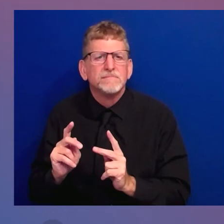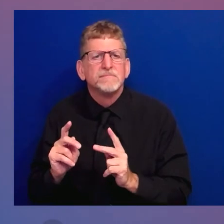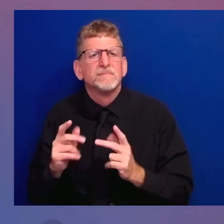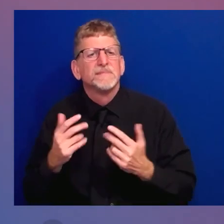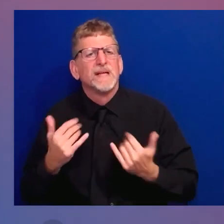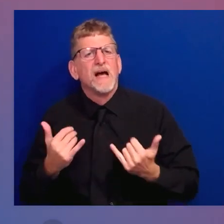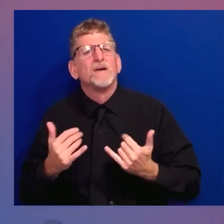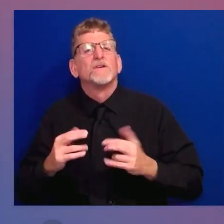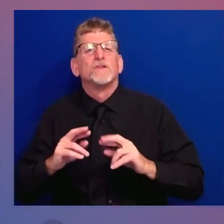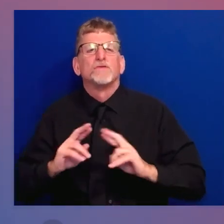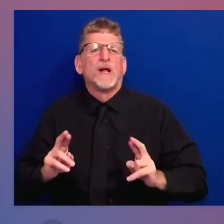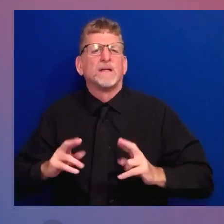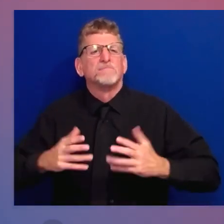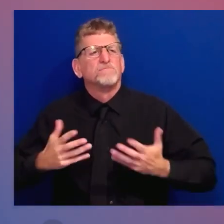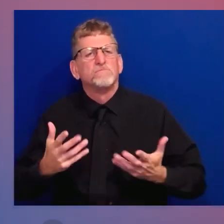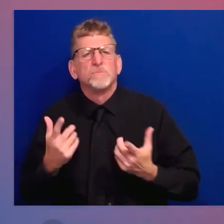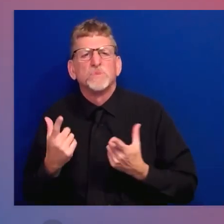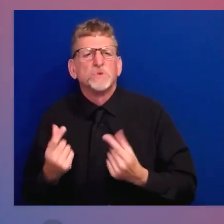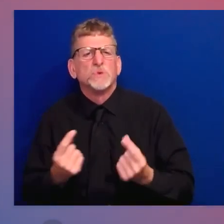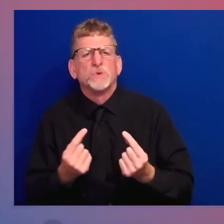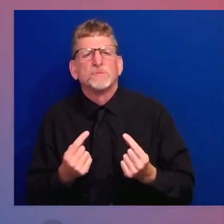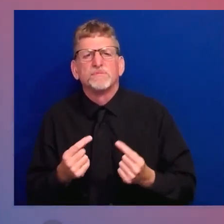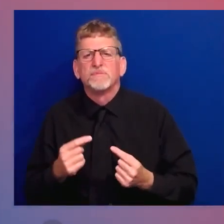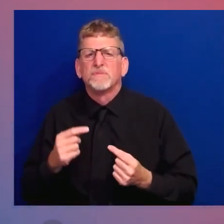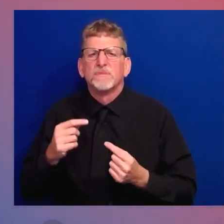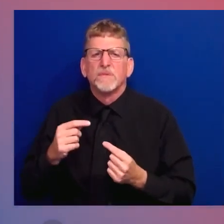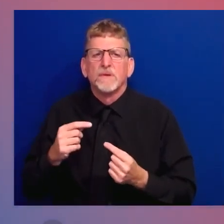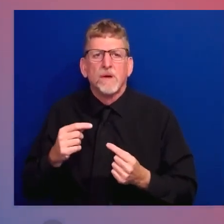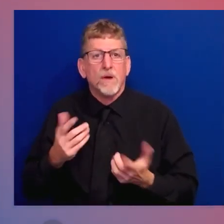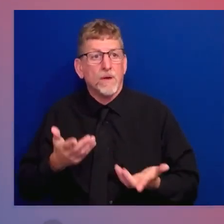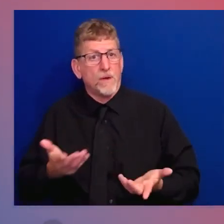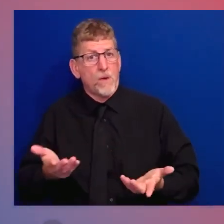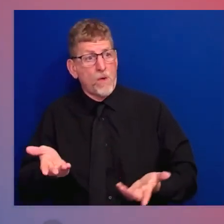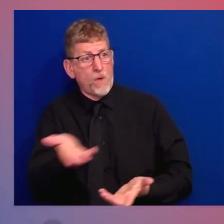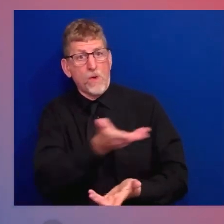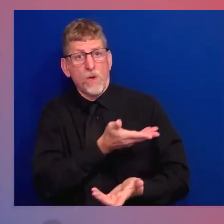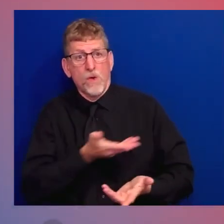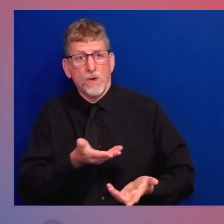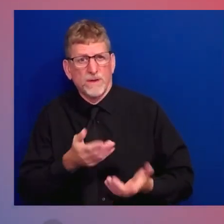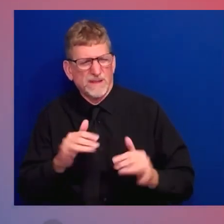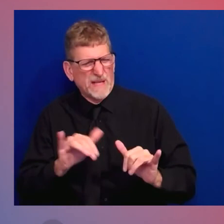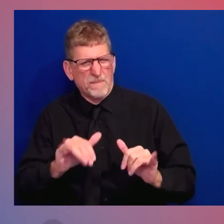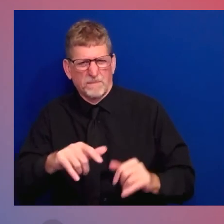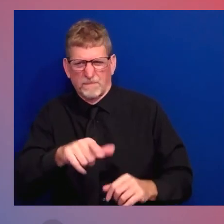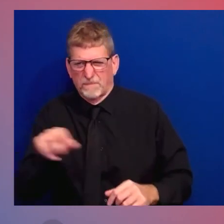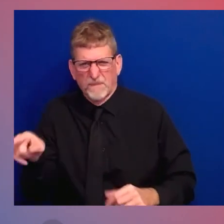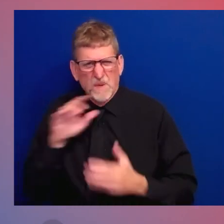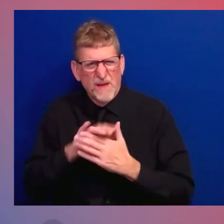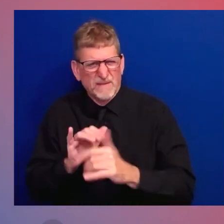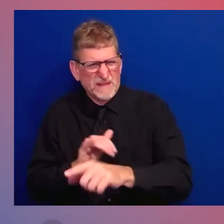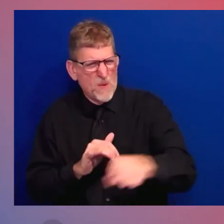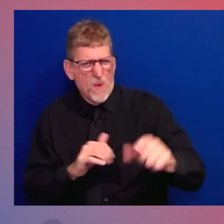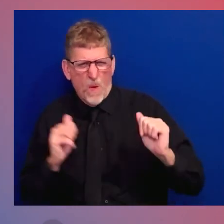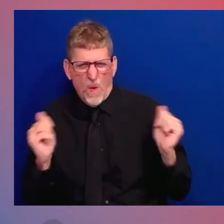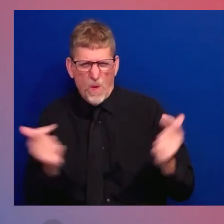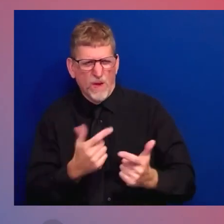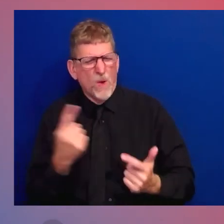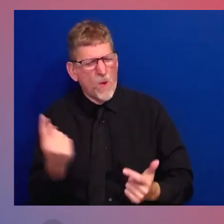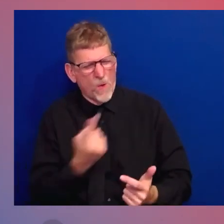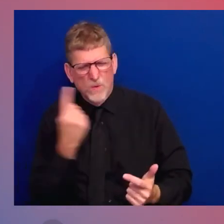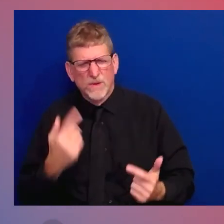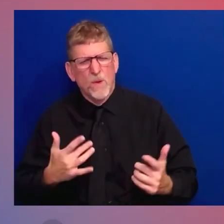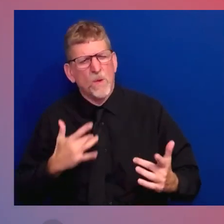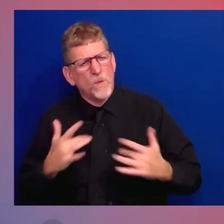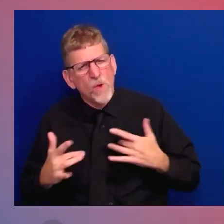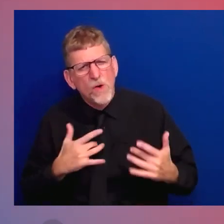All of you do that. All of you worry about that call. So, thank you. Thank you as well. The